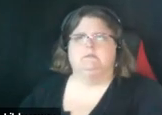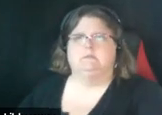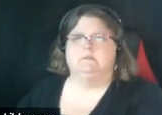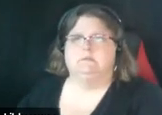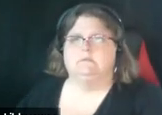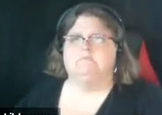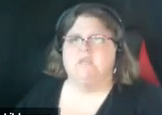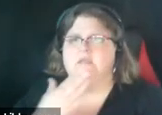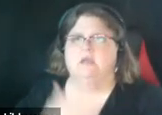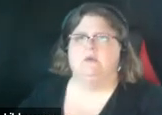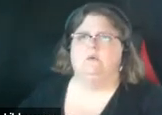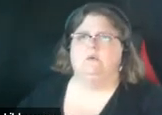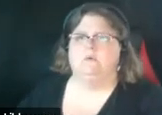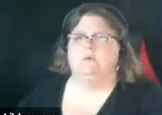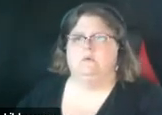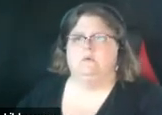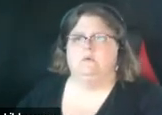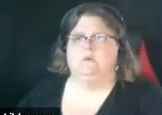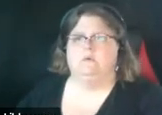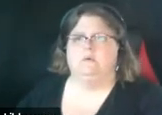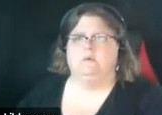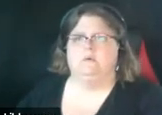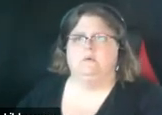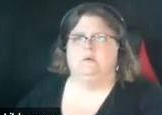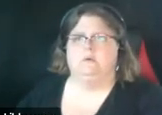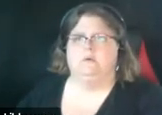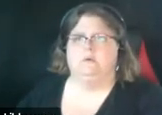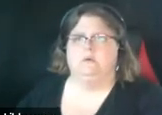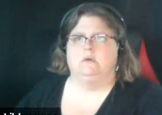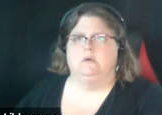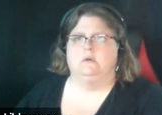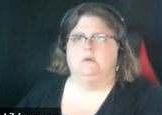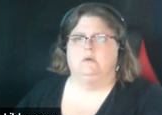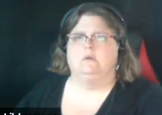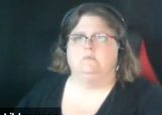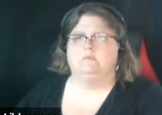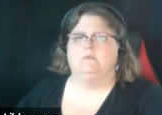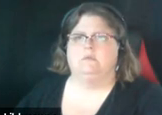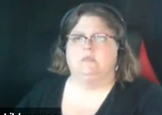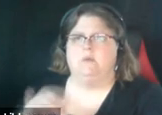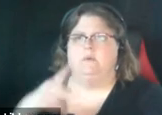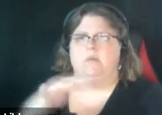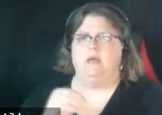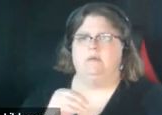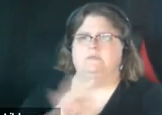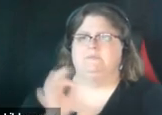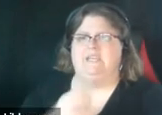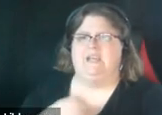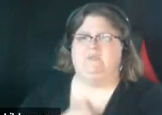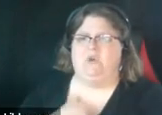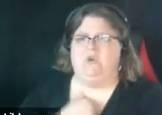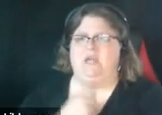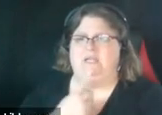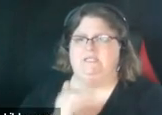okay you oh that was pam ettinger speaking my apologies i didn't get to the interpreters that time